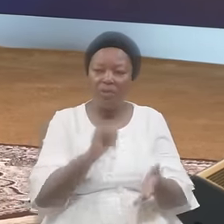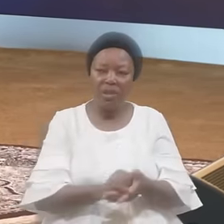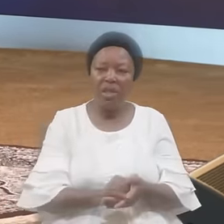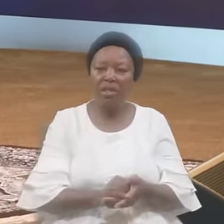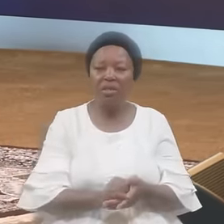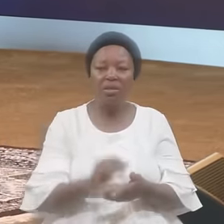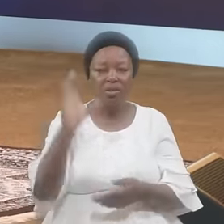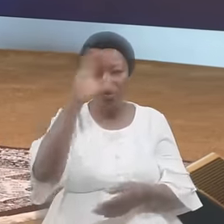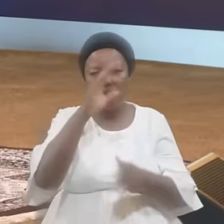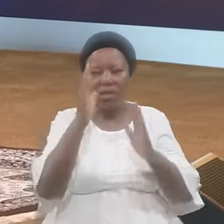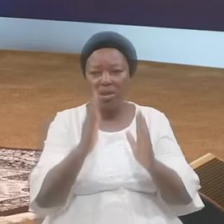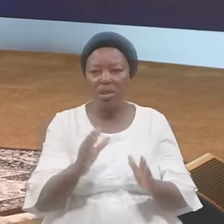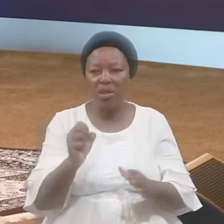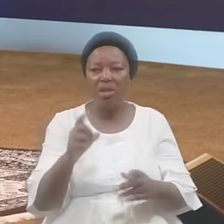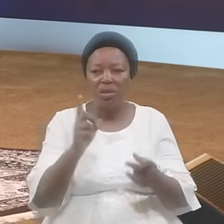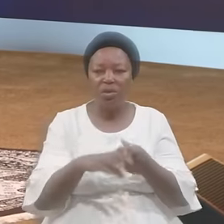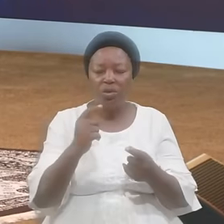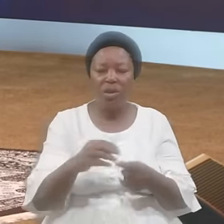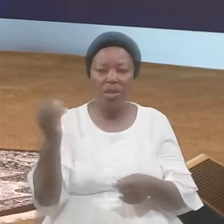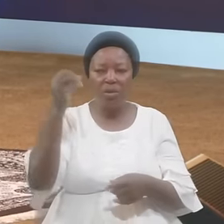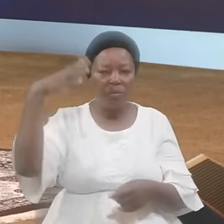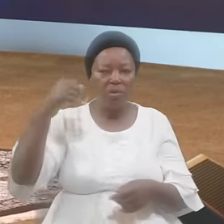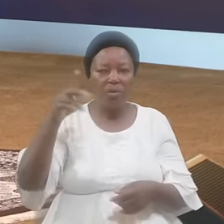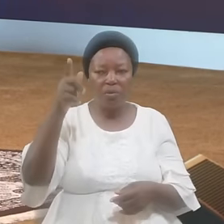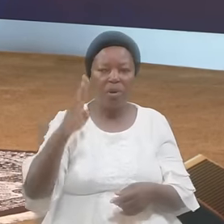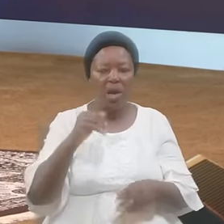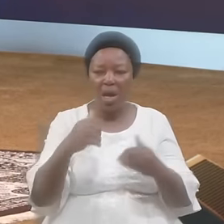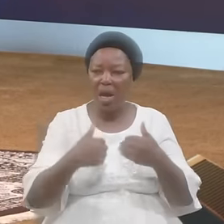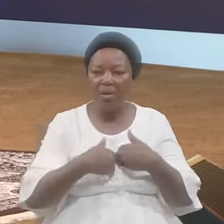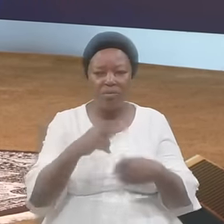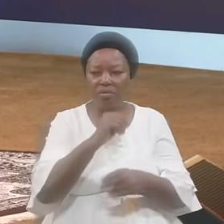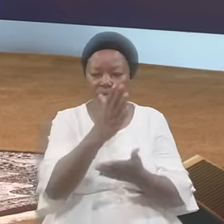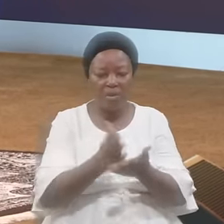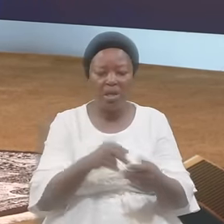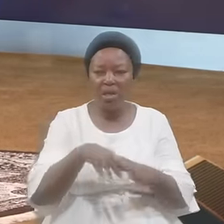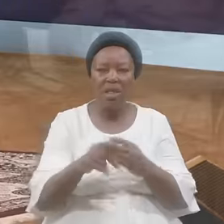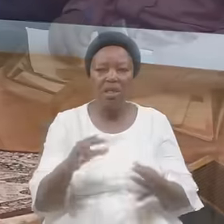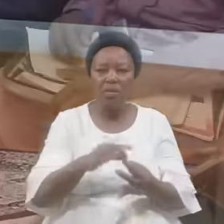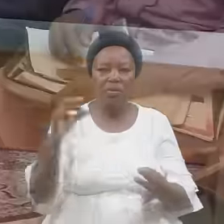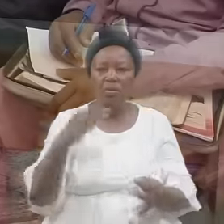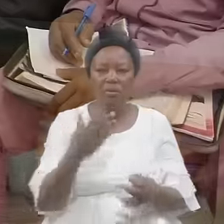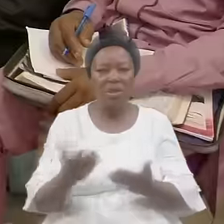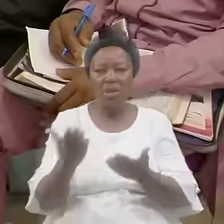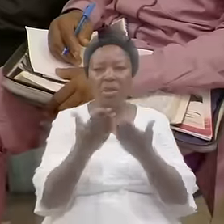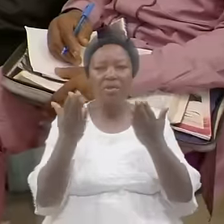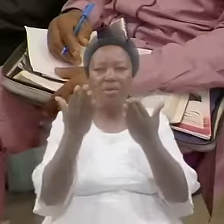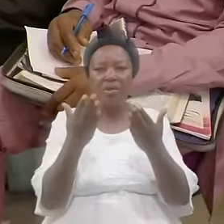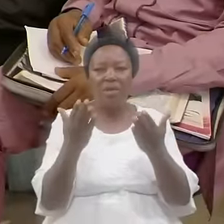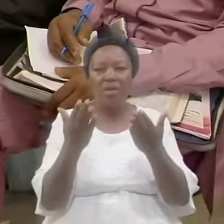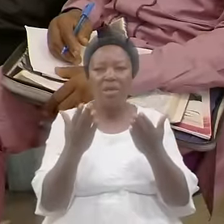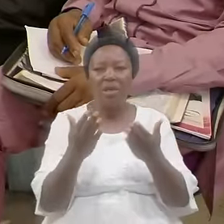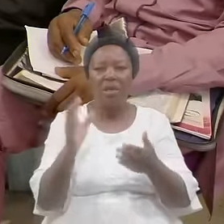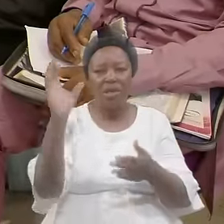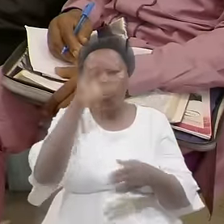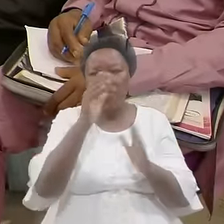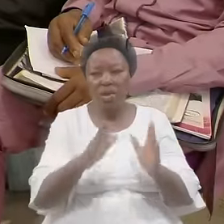Strangers To the grace Of God Have no part In spiritual Service Strangers